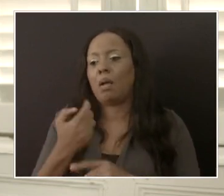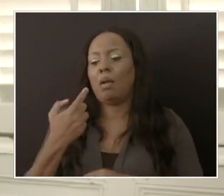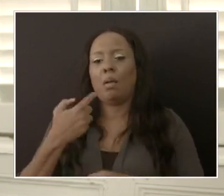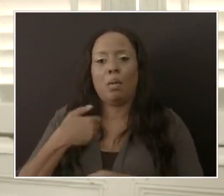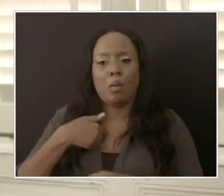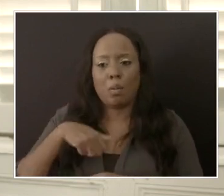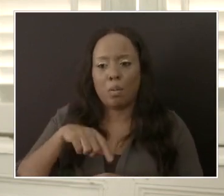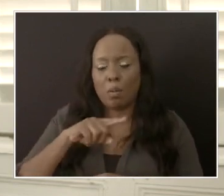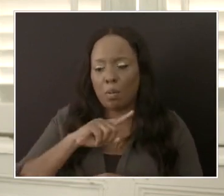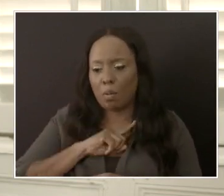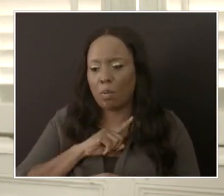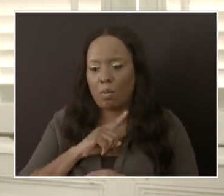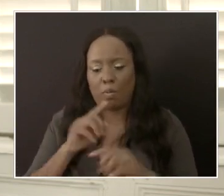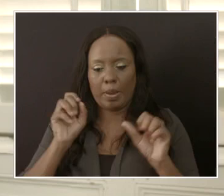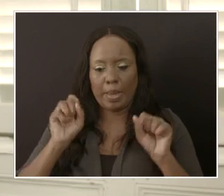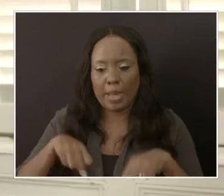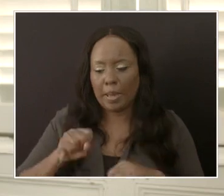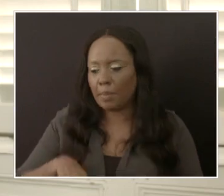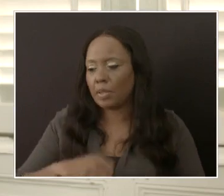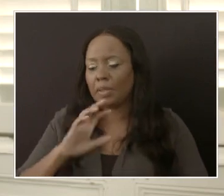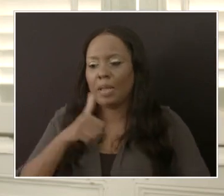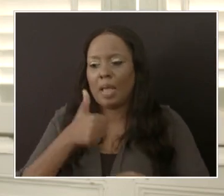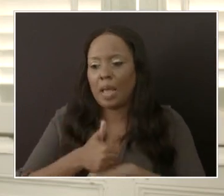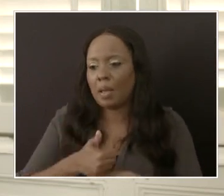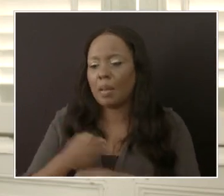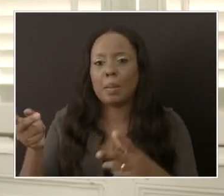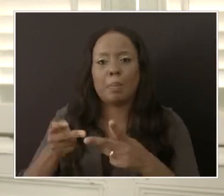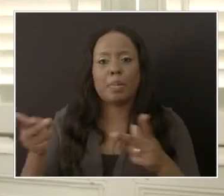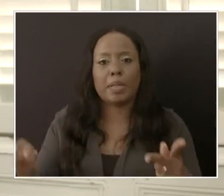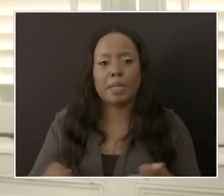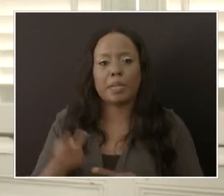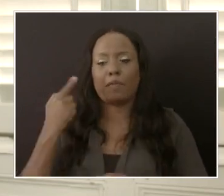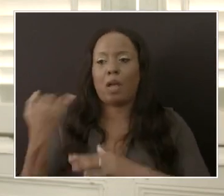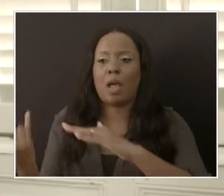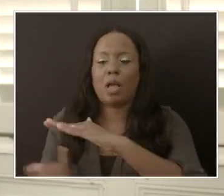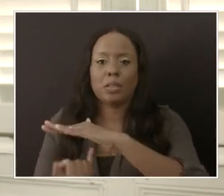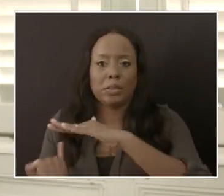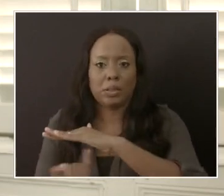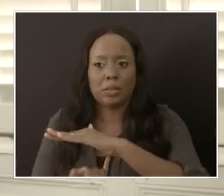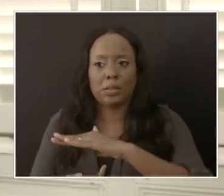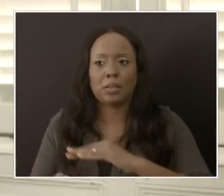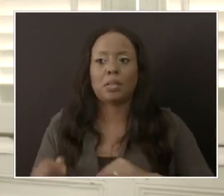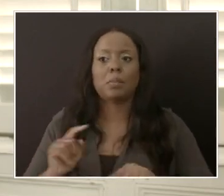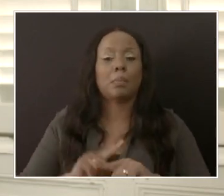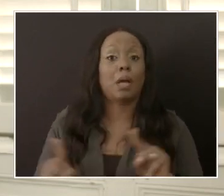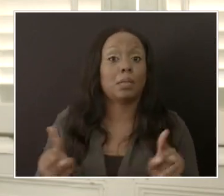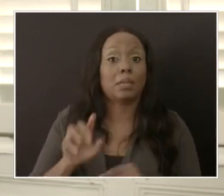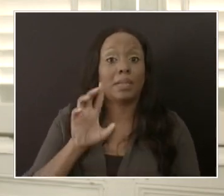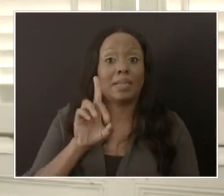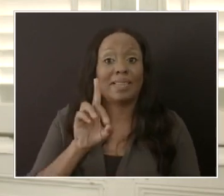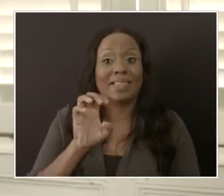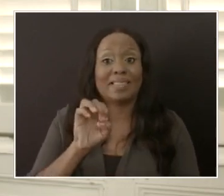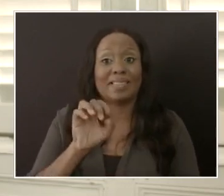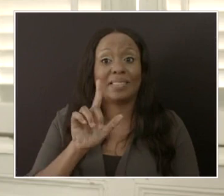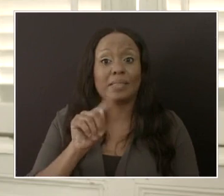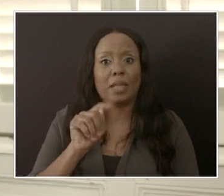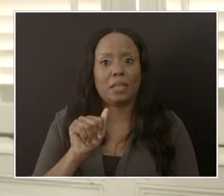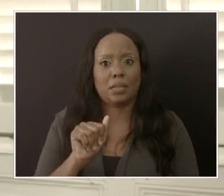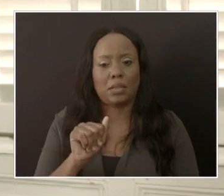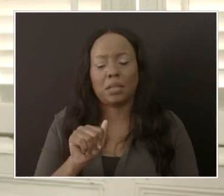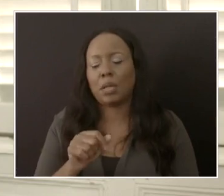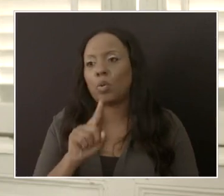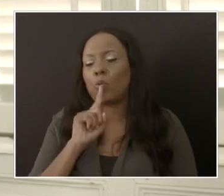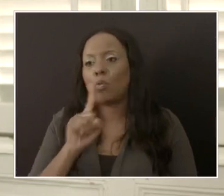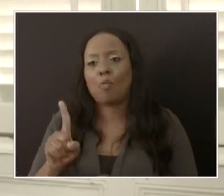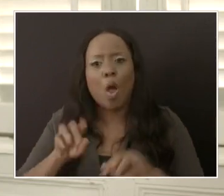As things progressed, we would have seen at the point of Delta, the large number of cases, so we had to move. The